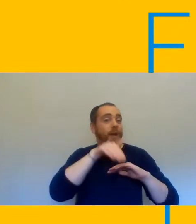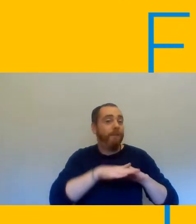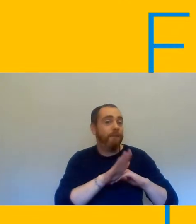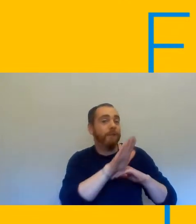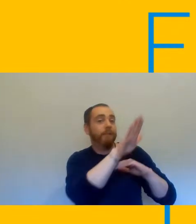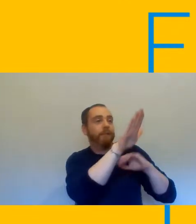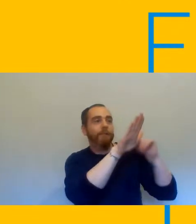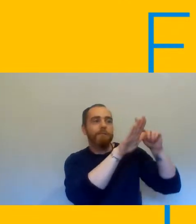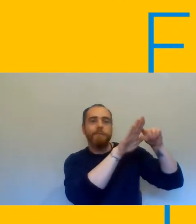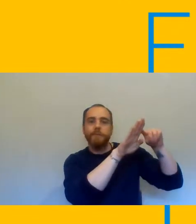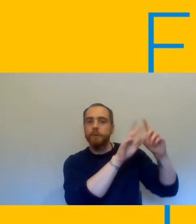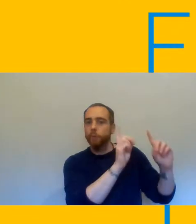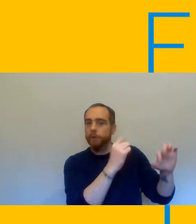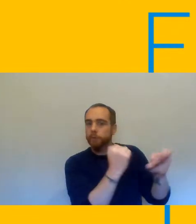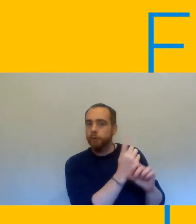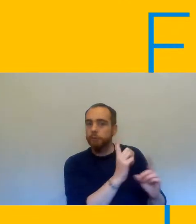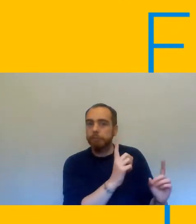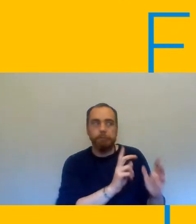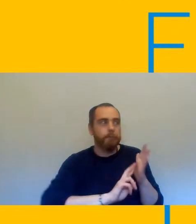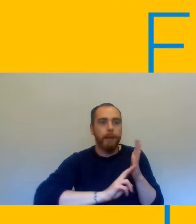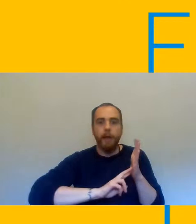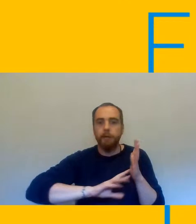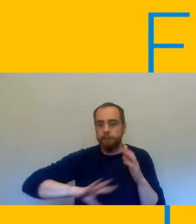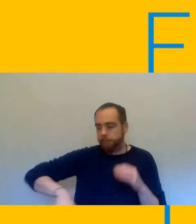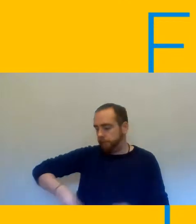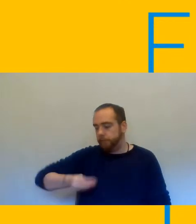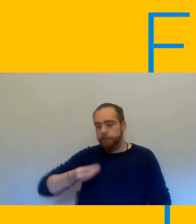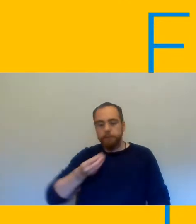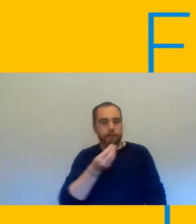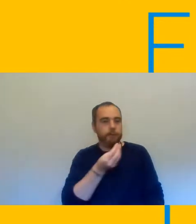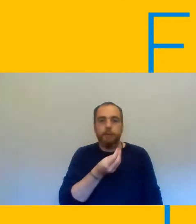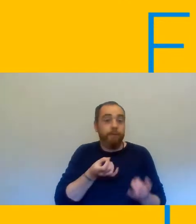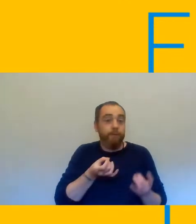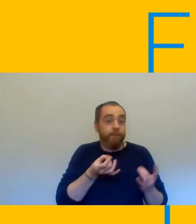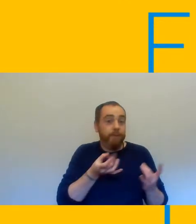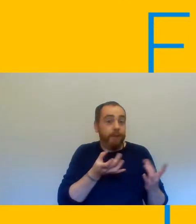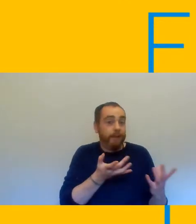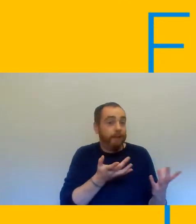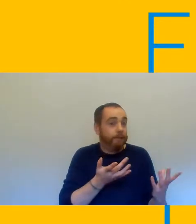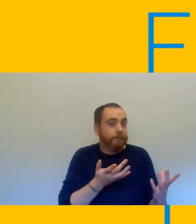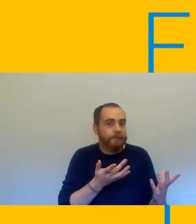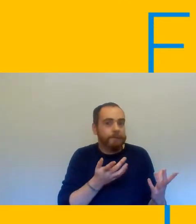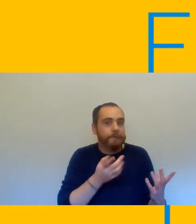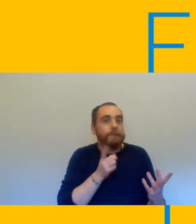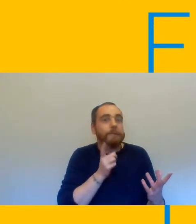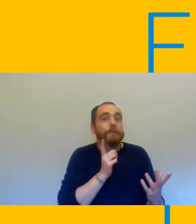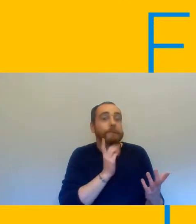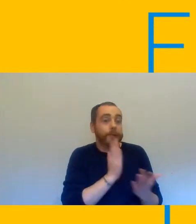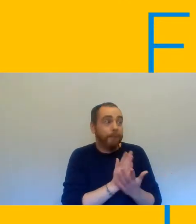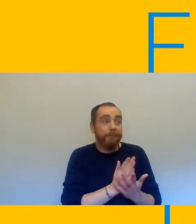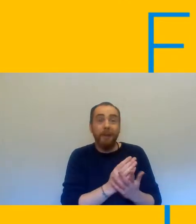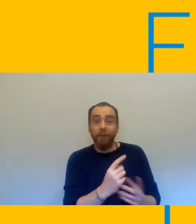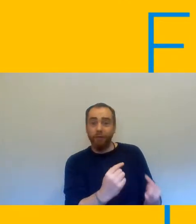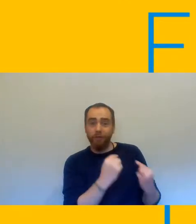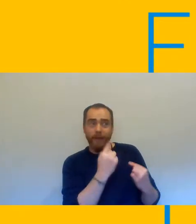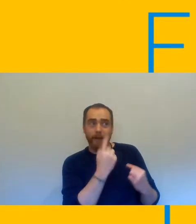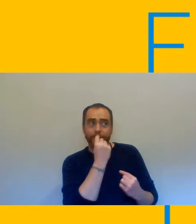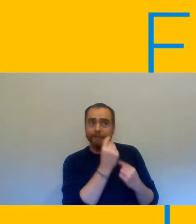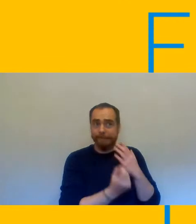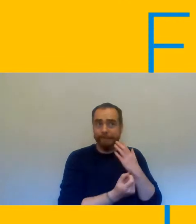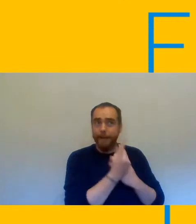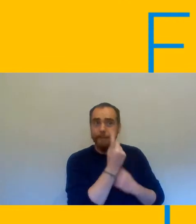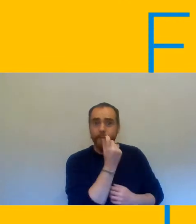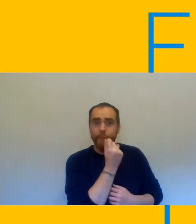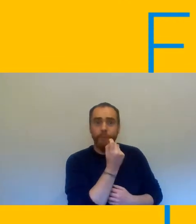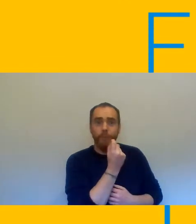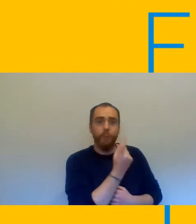because the focus is not there yet and that seems like it's going to be quite imminent um over in oldham we had one of the